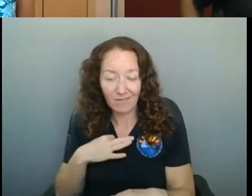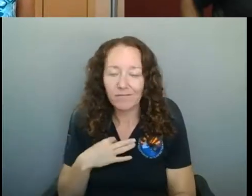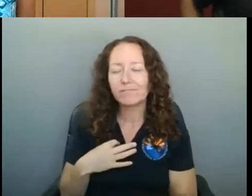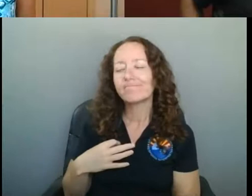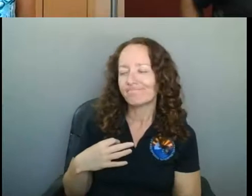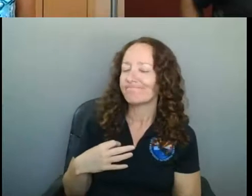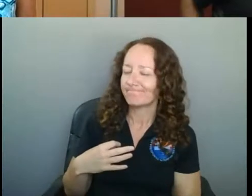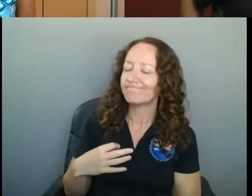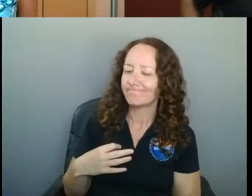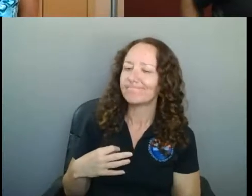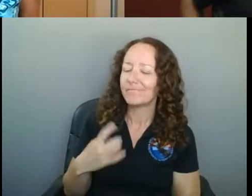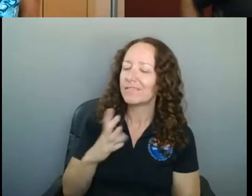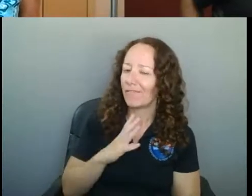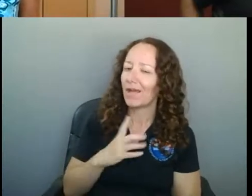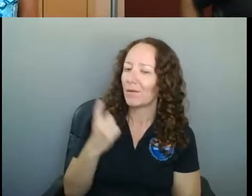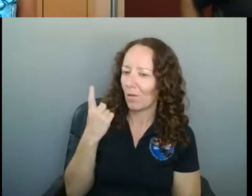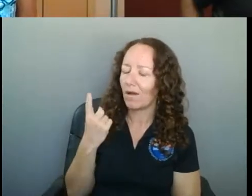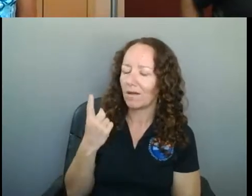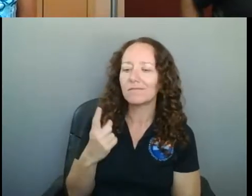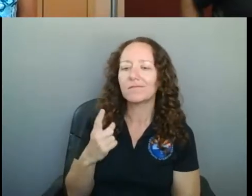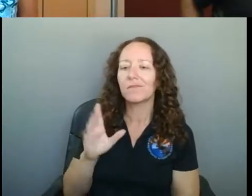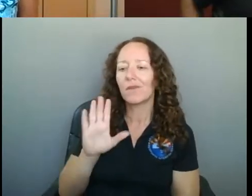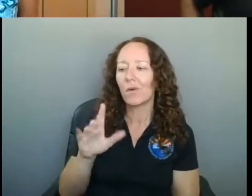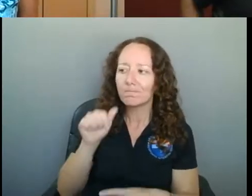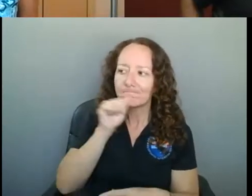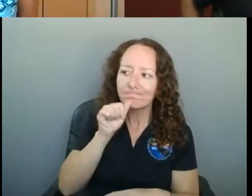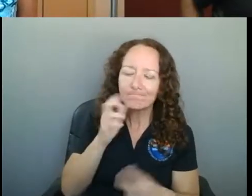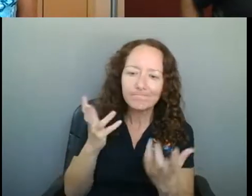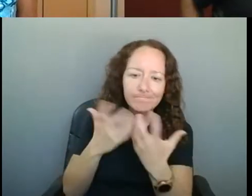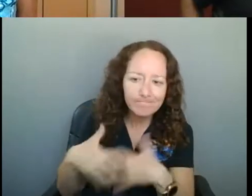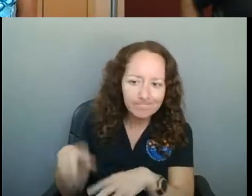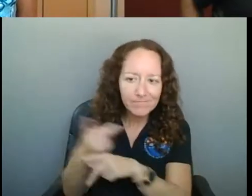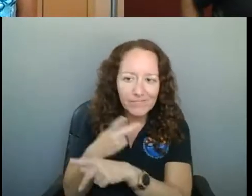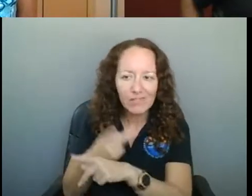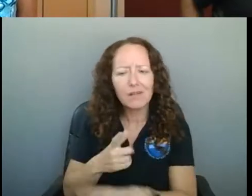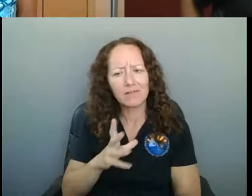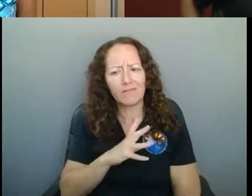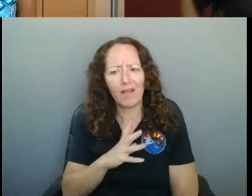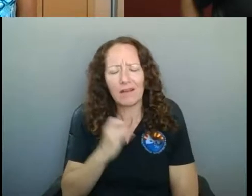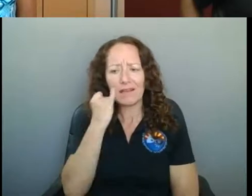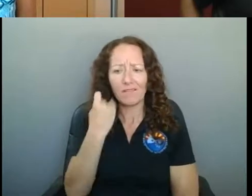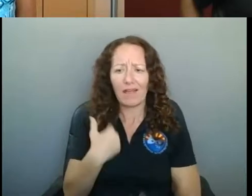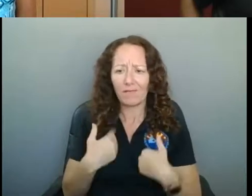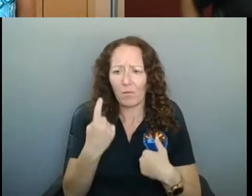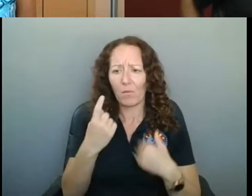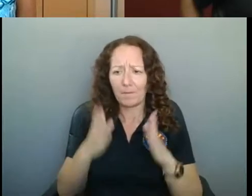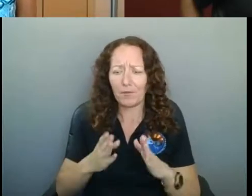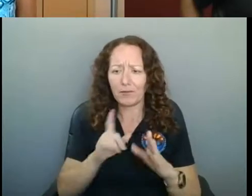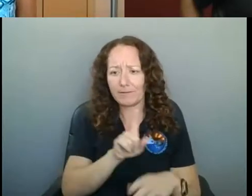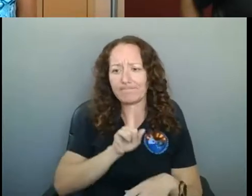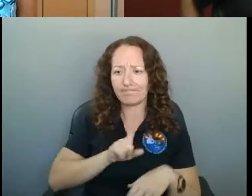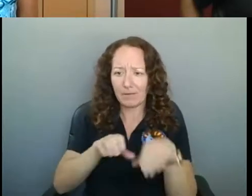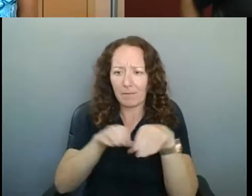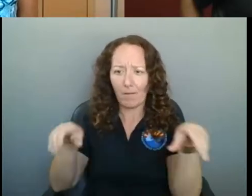additional people to suit these requirements. You could easily have someone manning the bar that also helps to direct people to